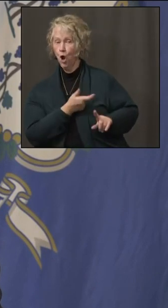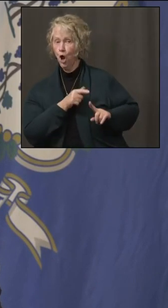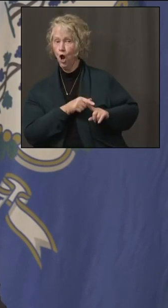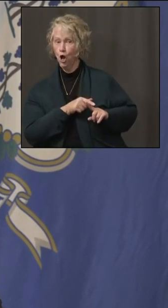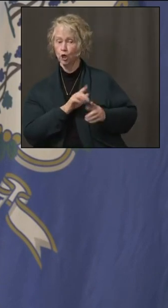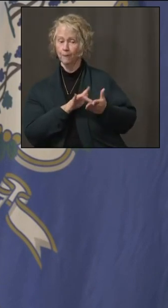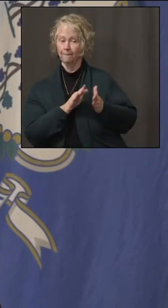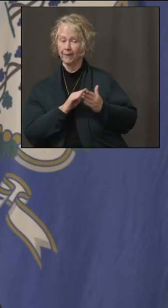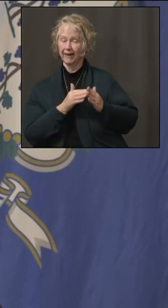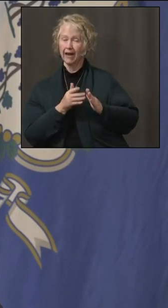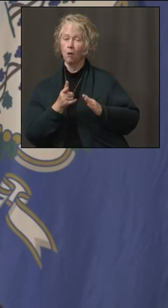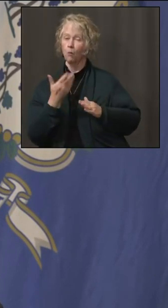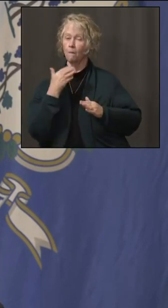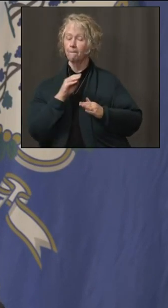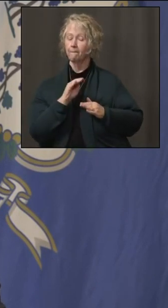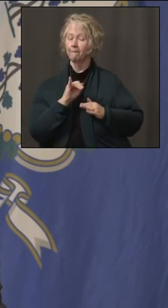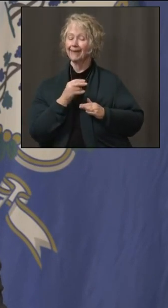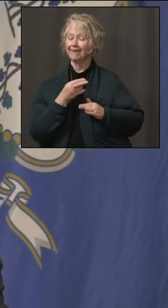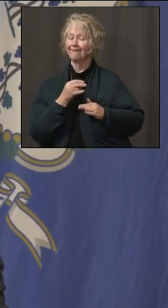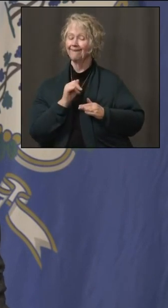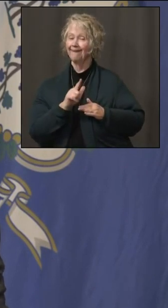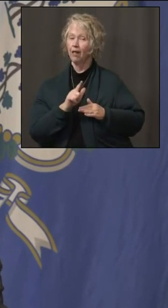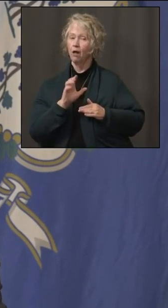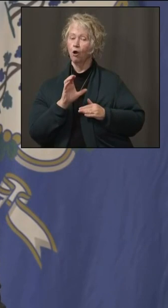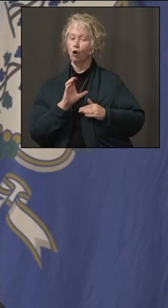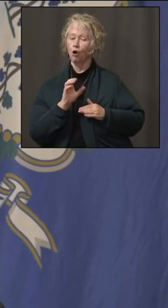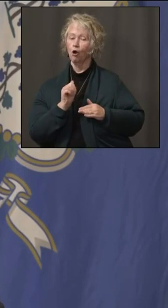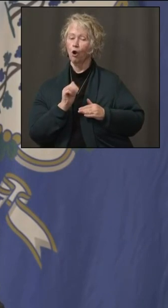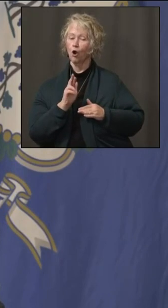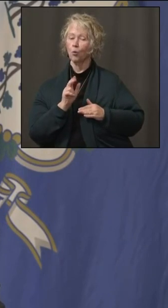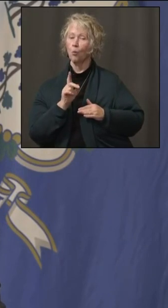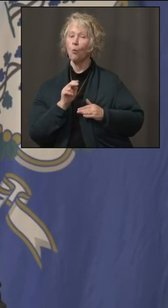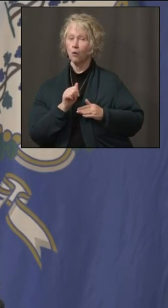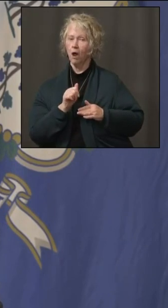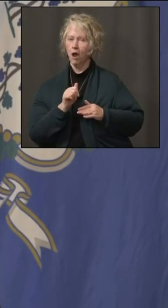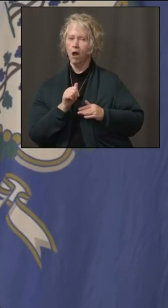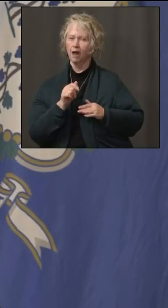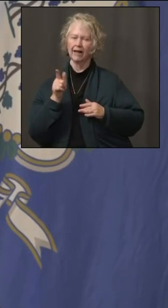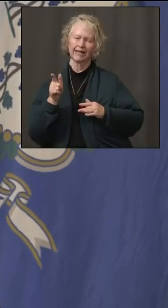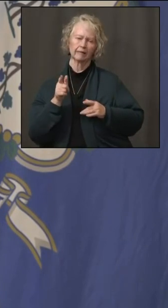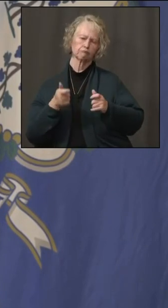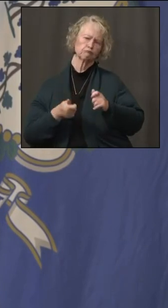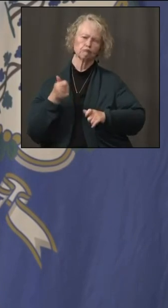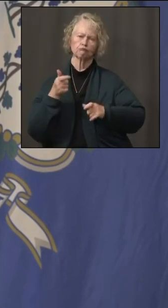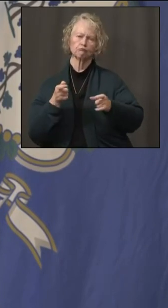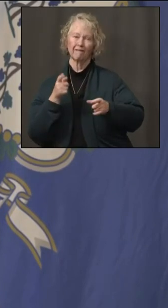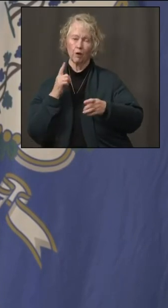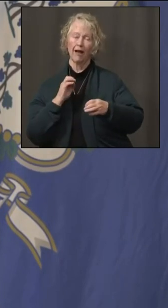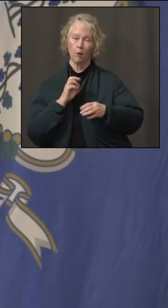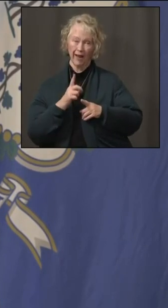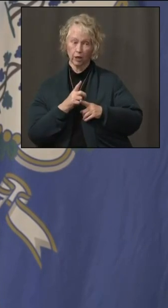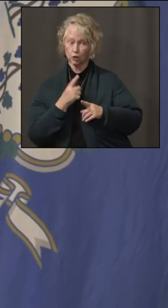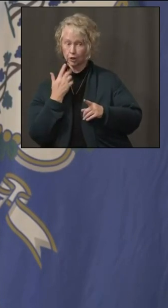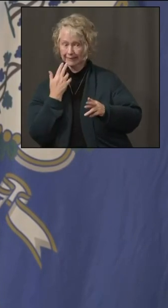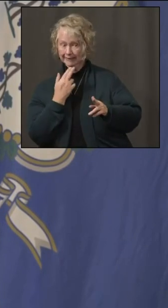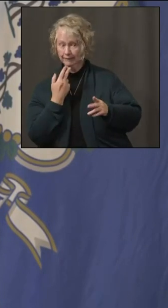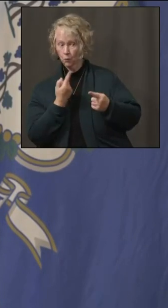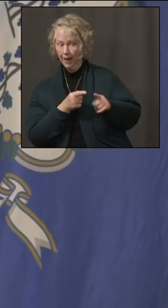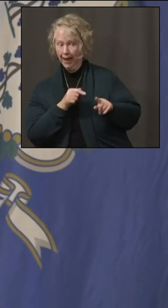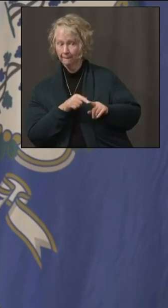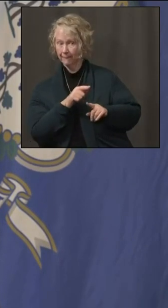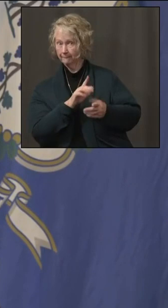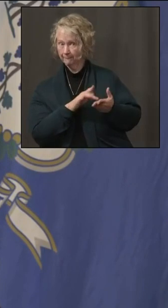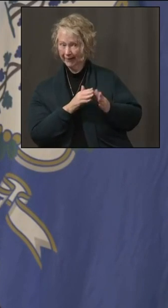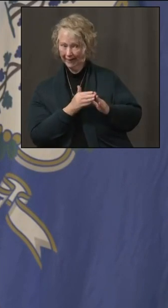Miguel Cordona, the Commissioner of Education, say we want to roll this out statewide. We'll have to see what the protocols